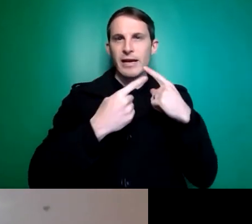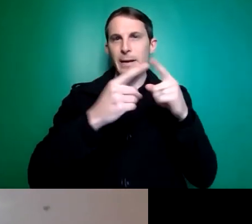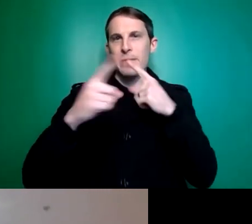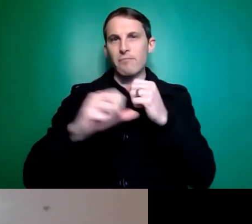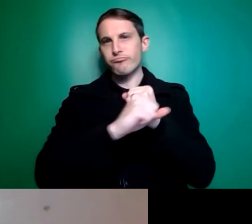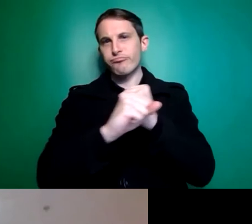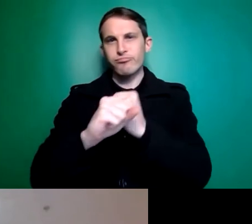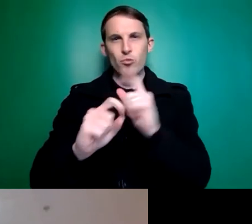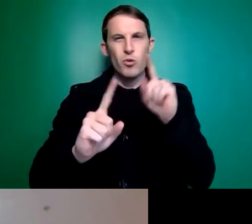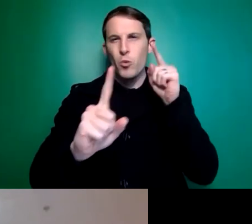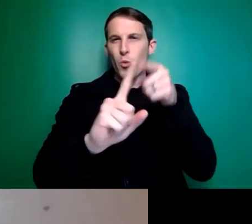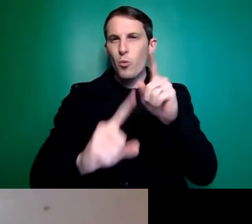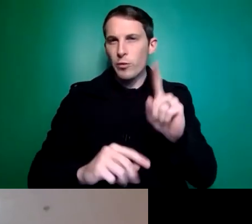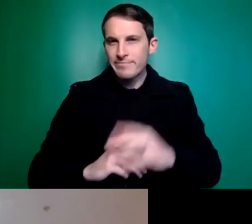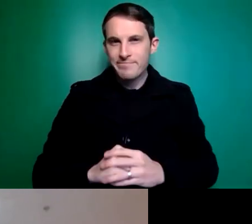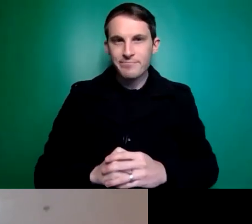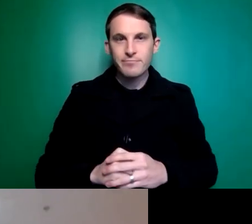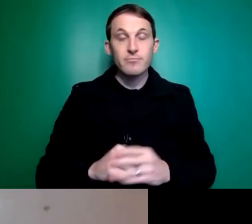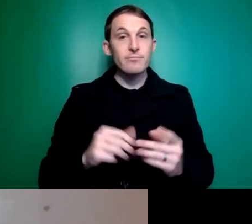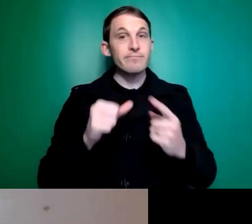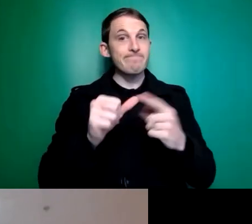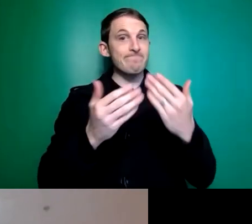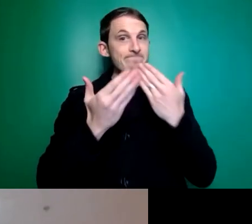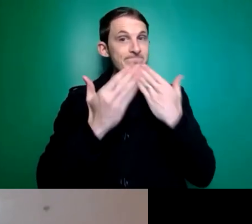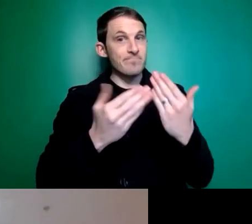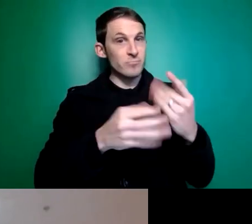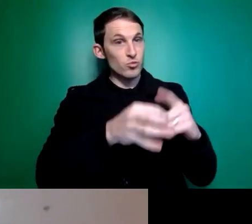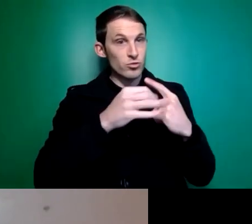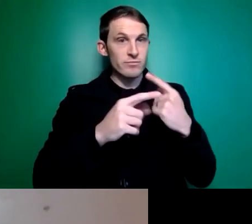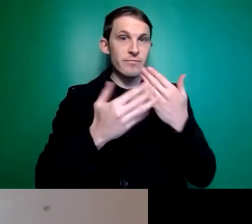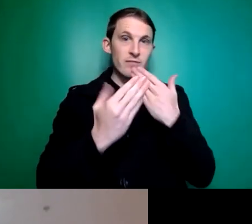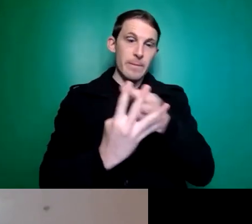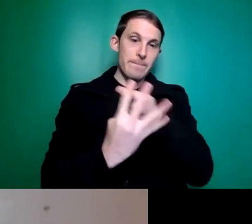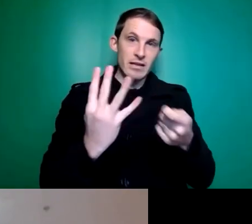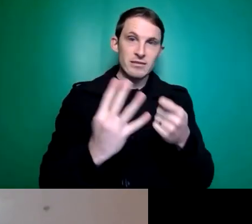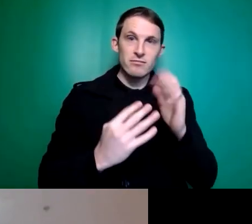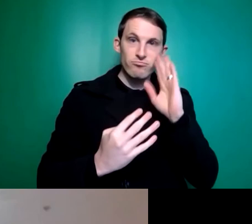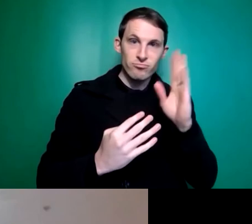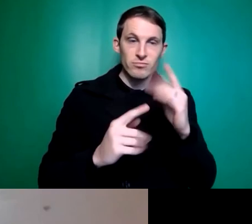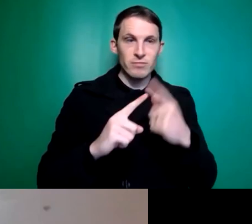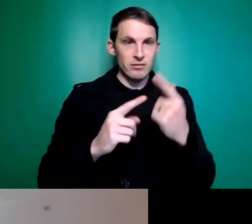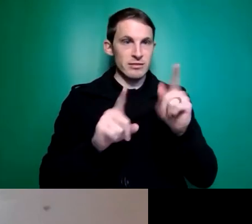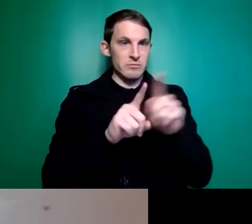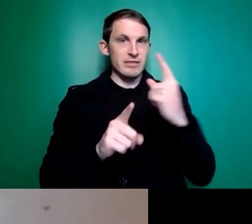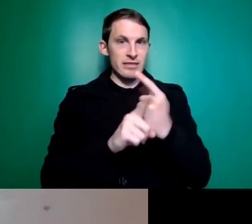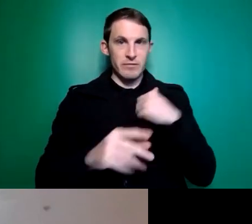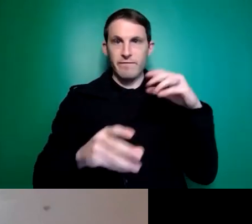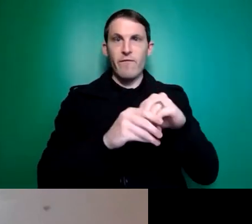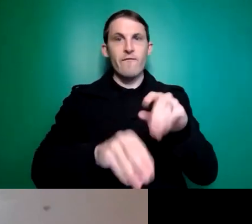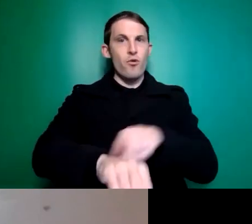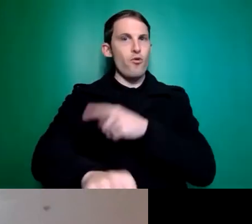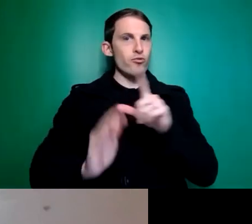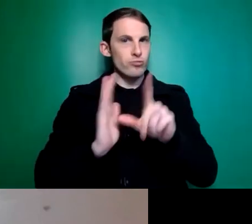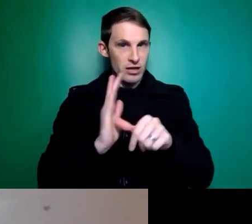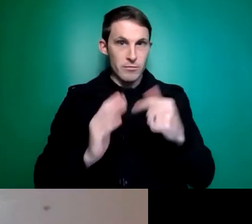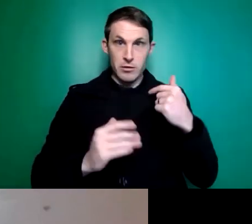to our panellists. It was really, really interesting. I've been involved in these issues for a long time, as you've just expressed, but to actually hear how it's impacting upon